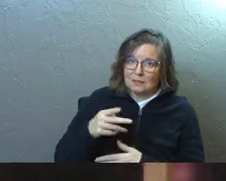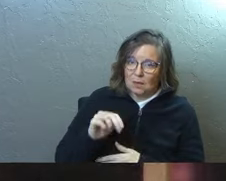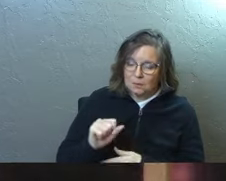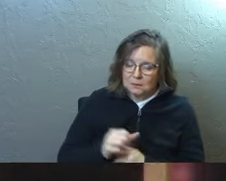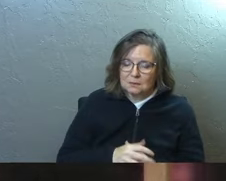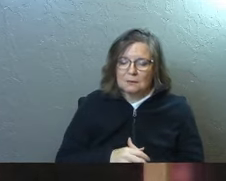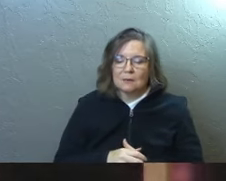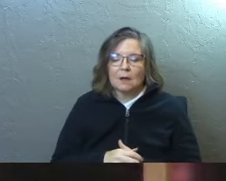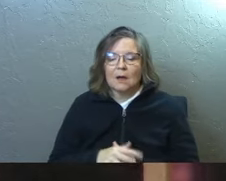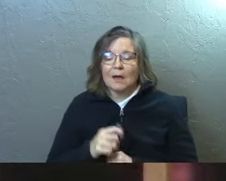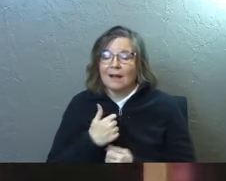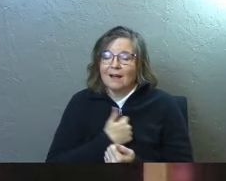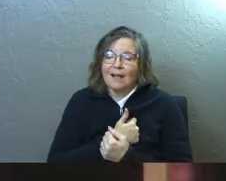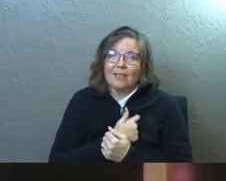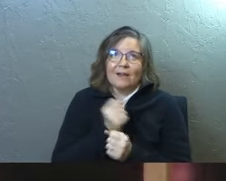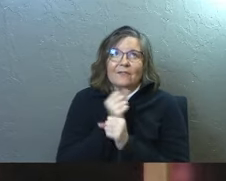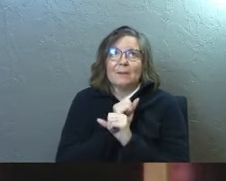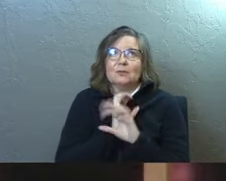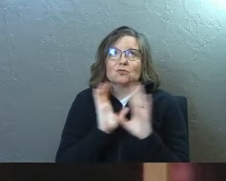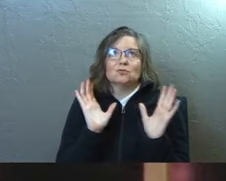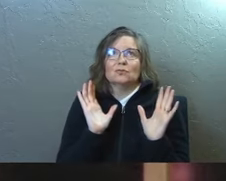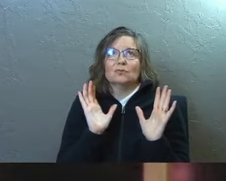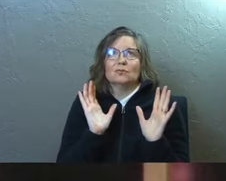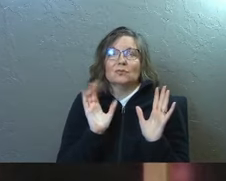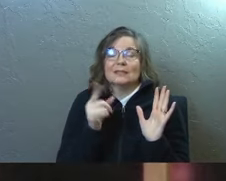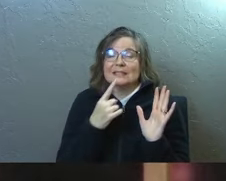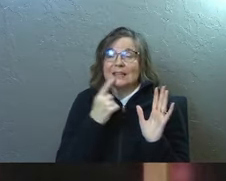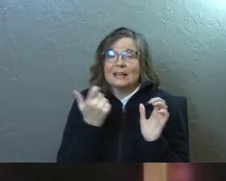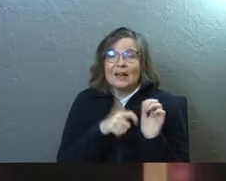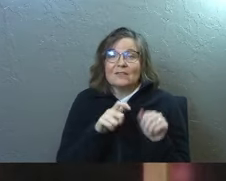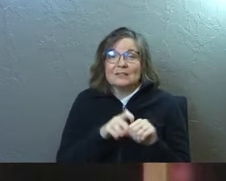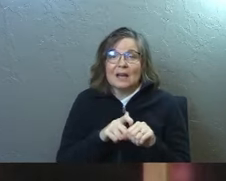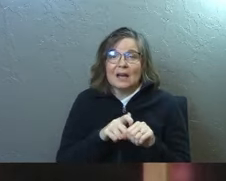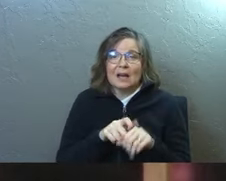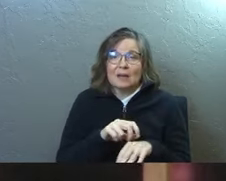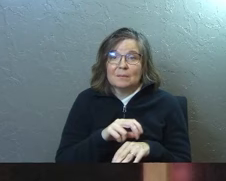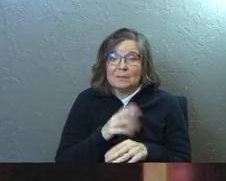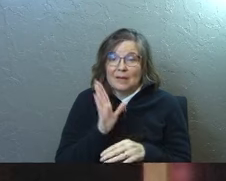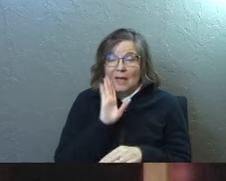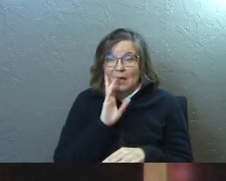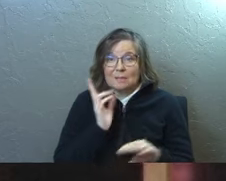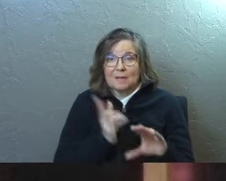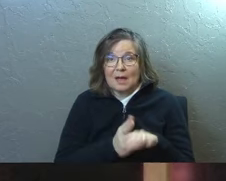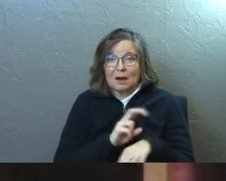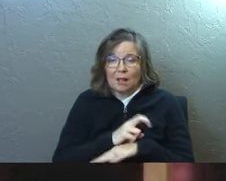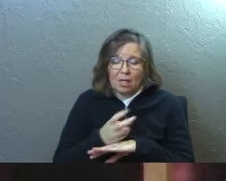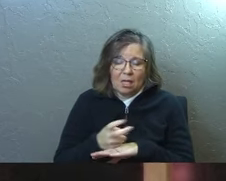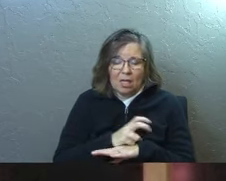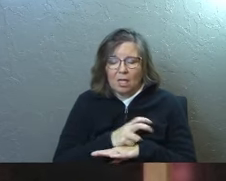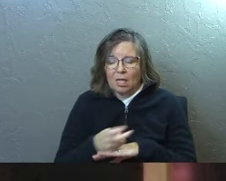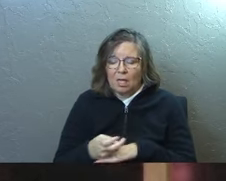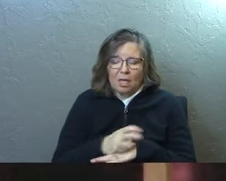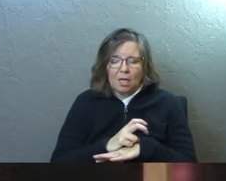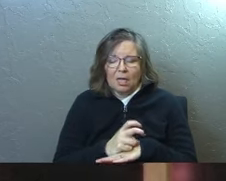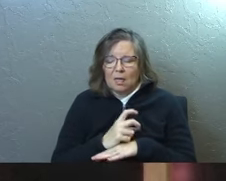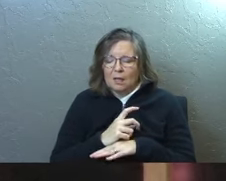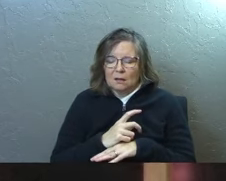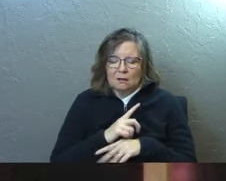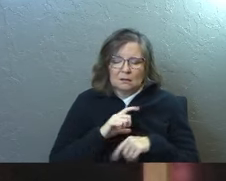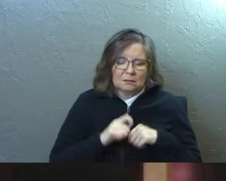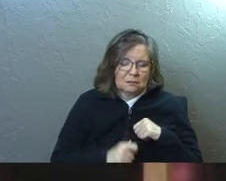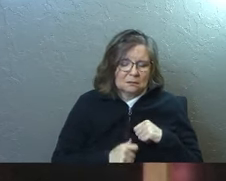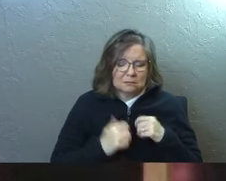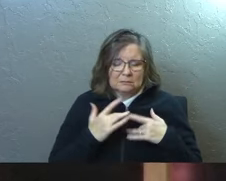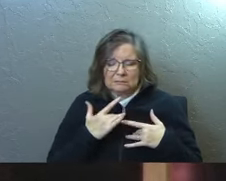And I love his picture here. He says, every time I'm tossing at night over my worries and fears and struggles,